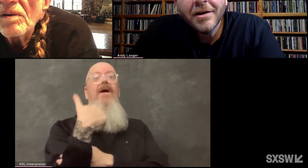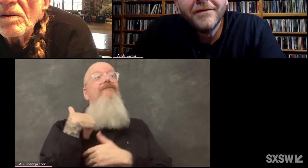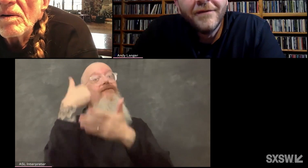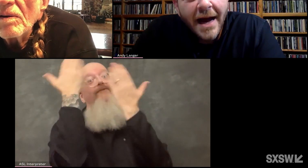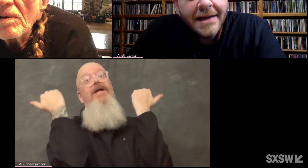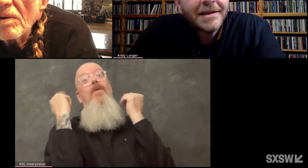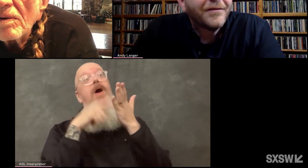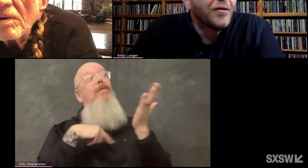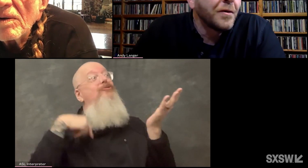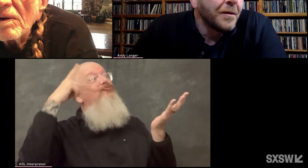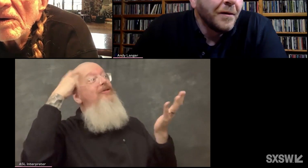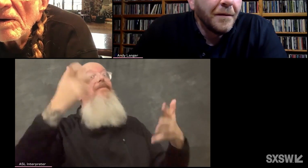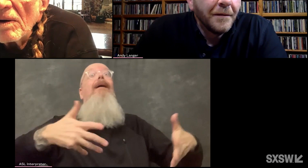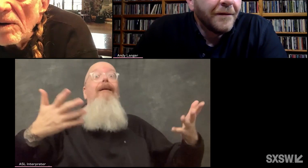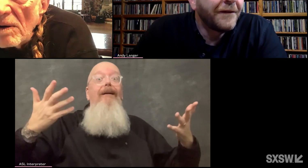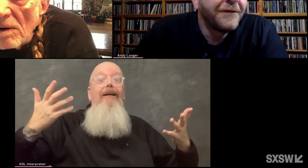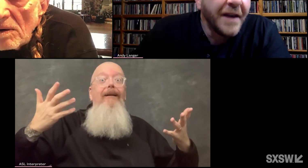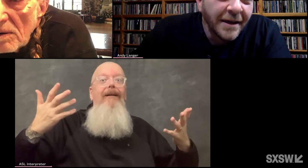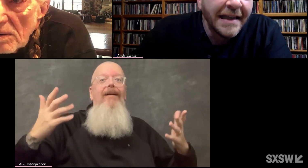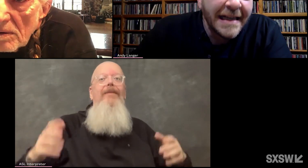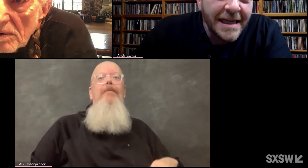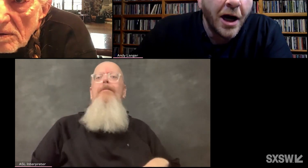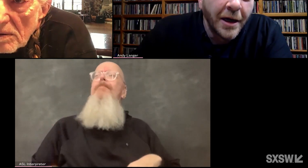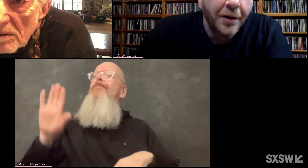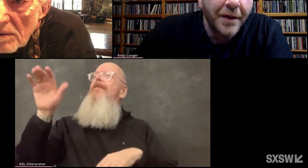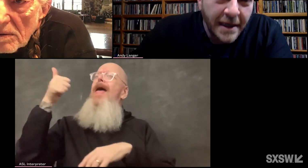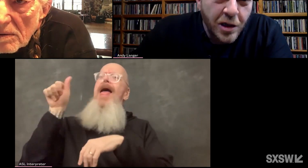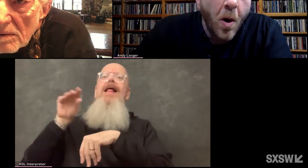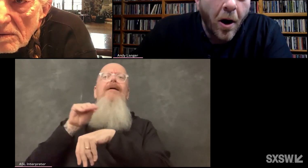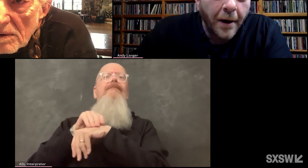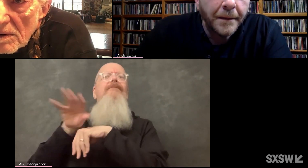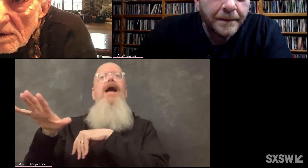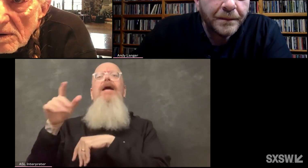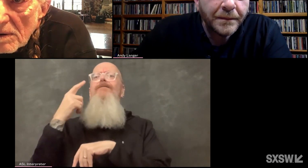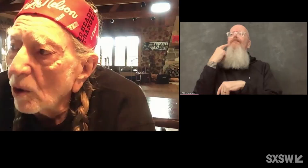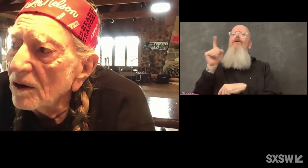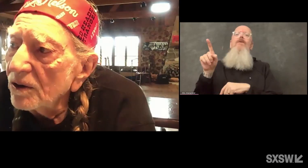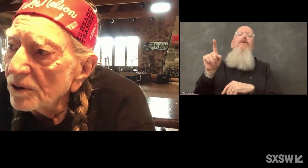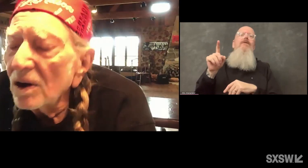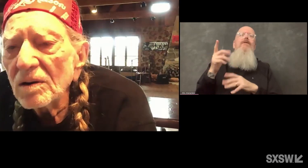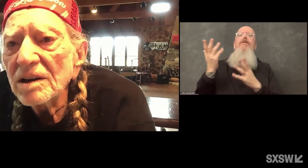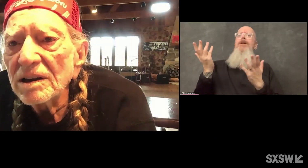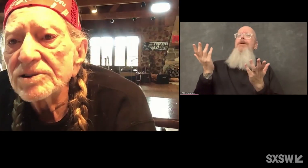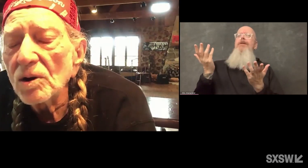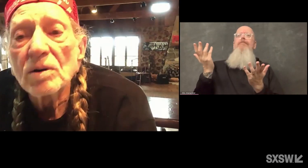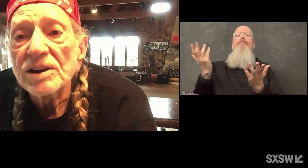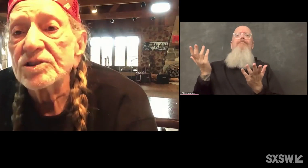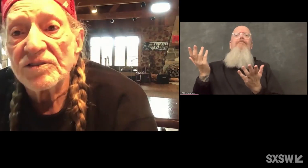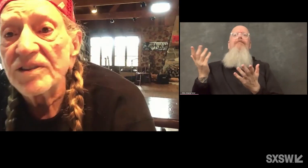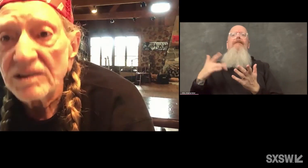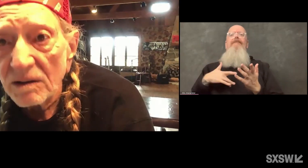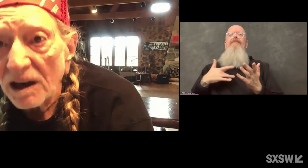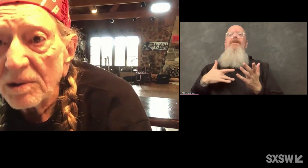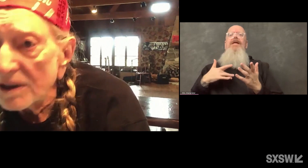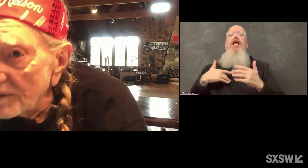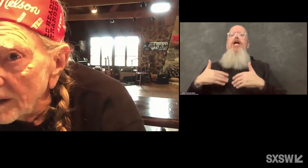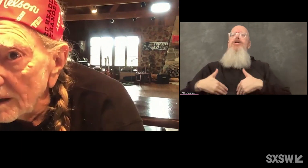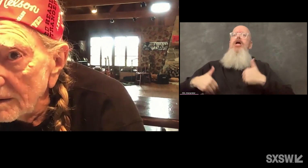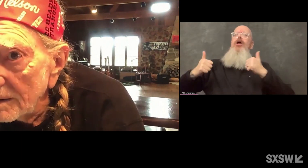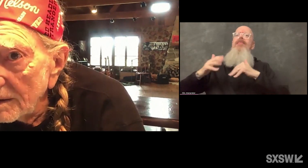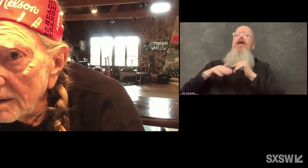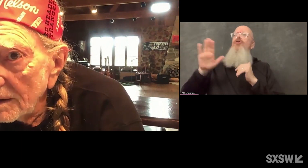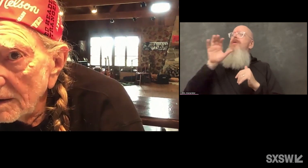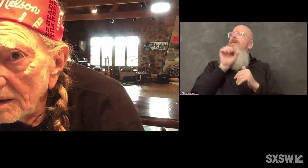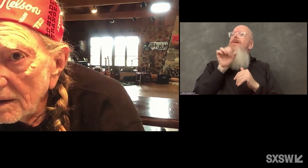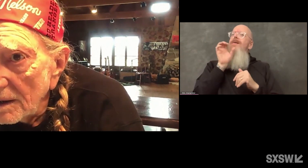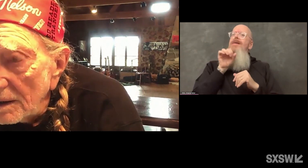Is there advice for feeling younger than you are? Well, you're only as old as you feel. I believe